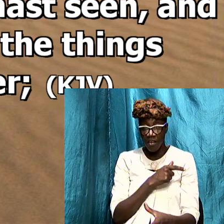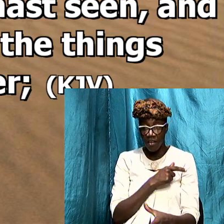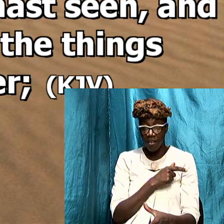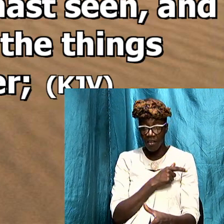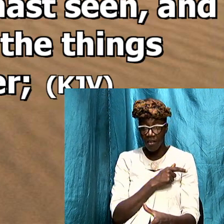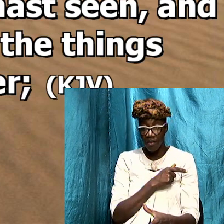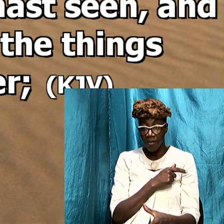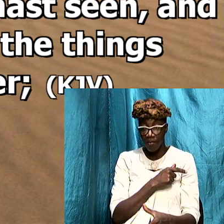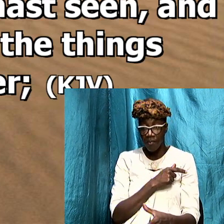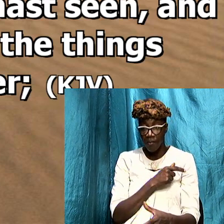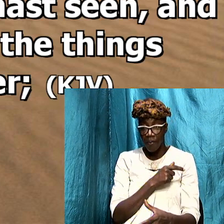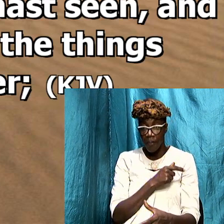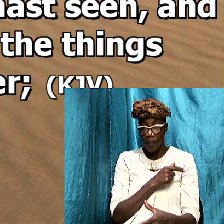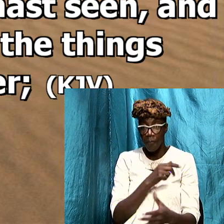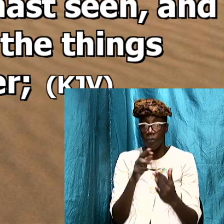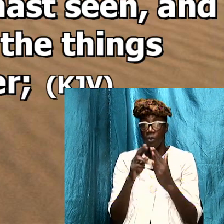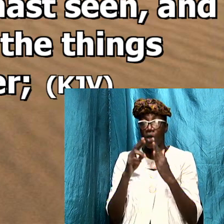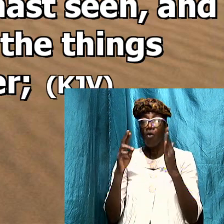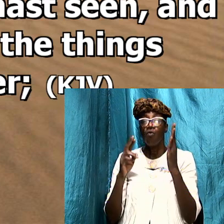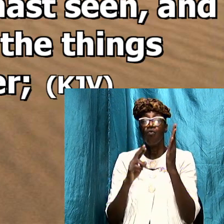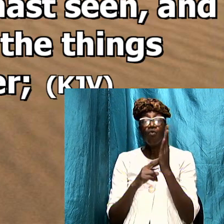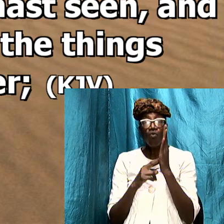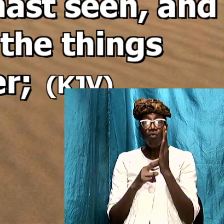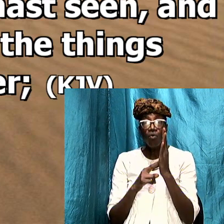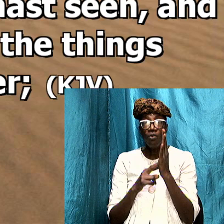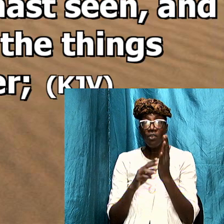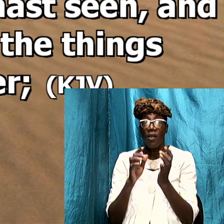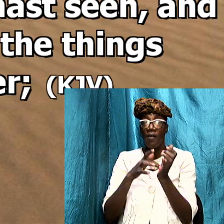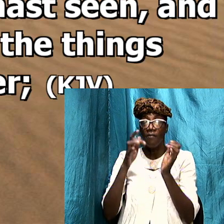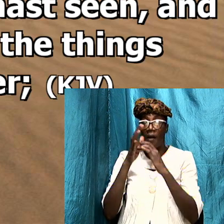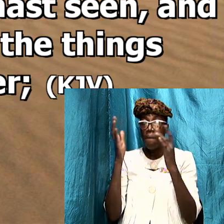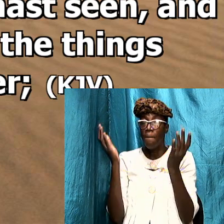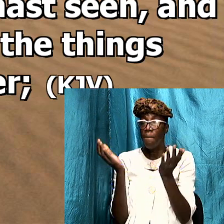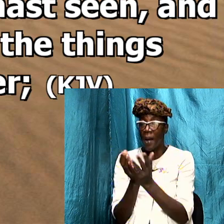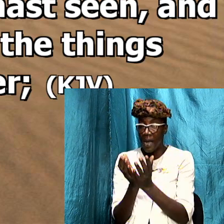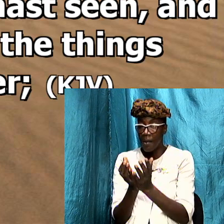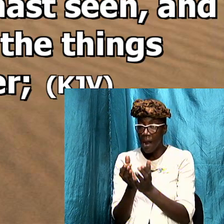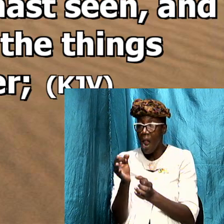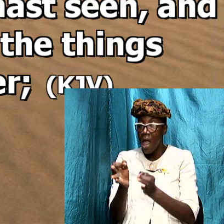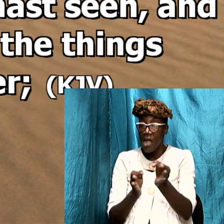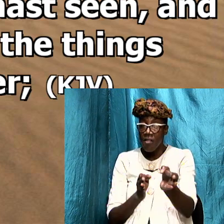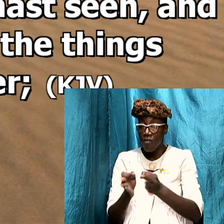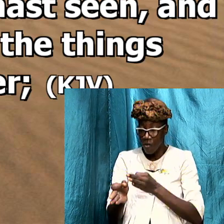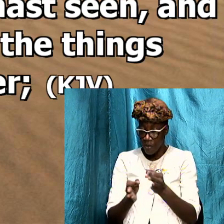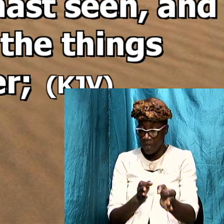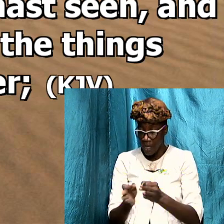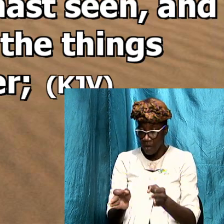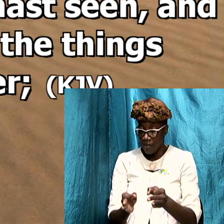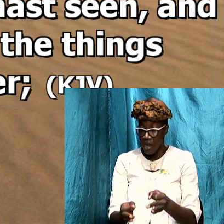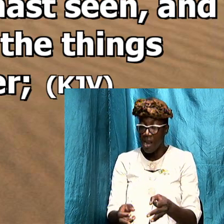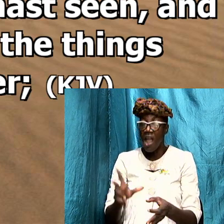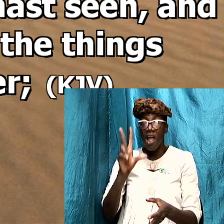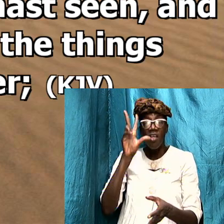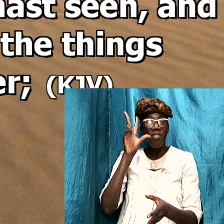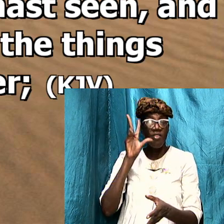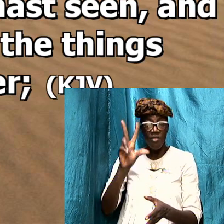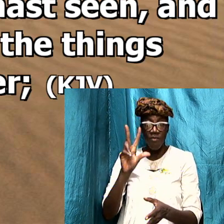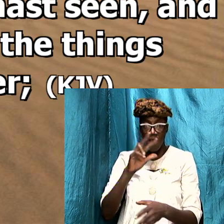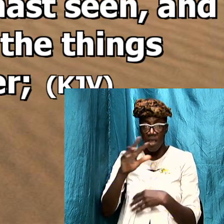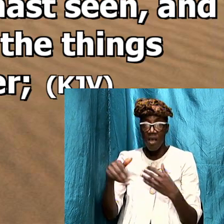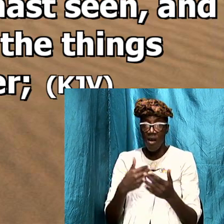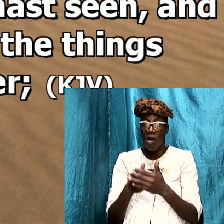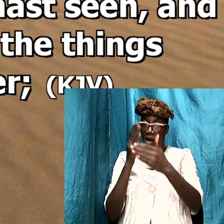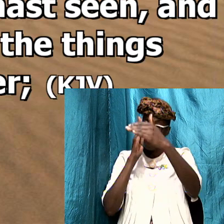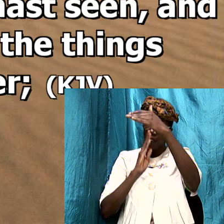at some basic rules for biblical interpretation three all prophecy in